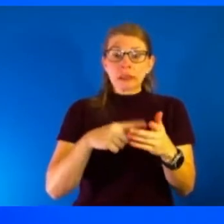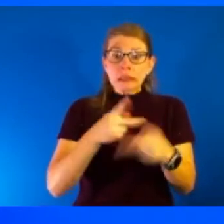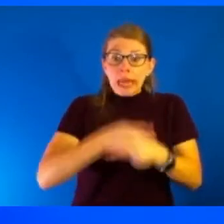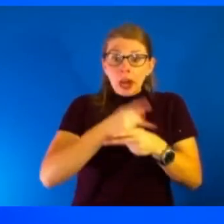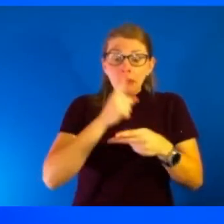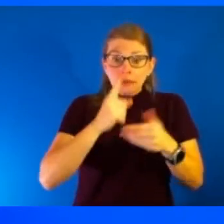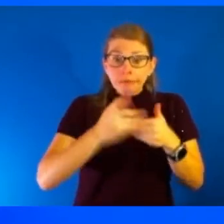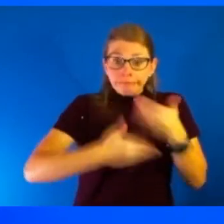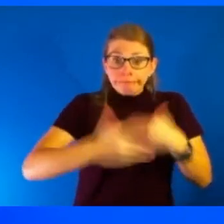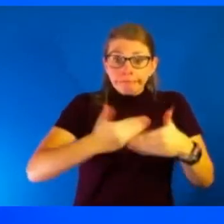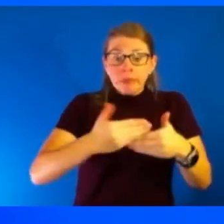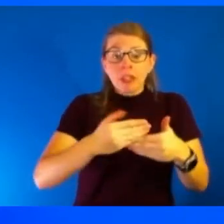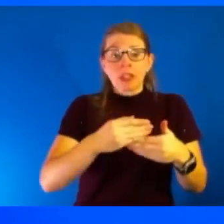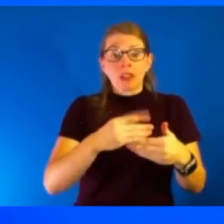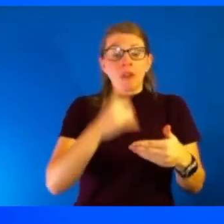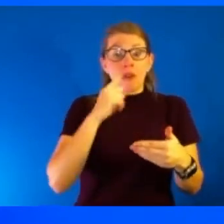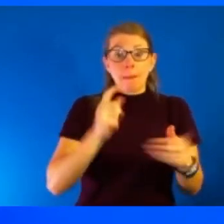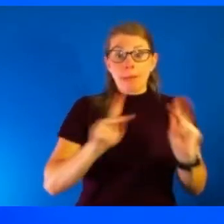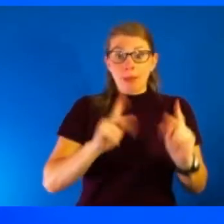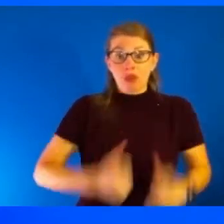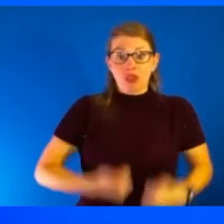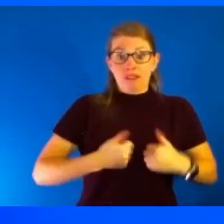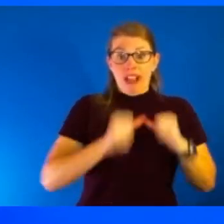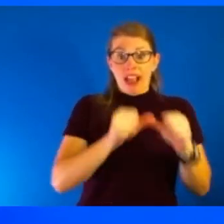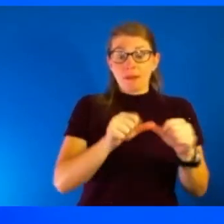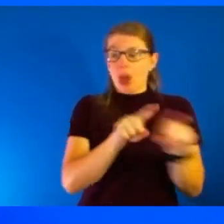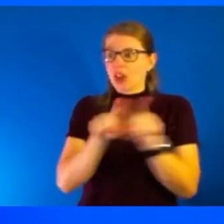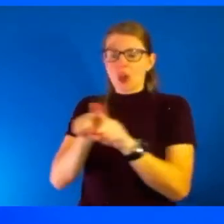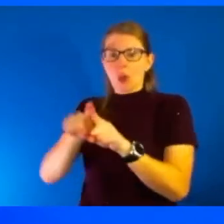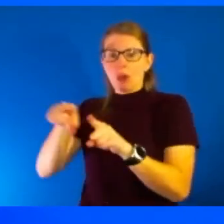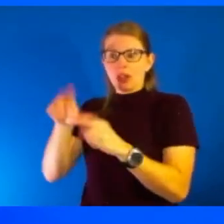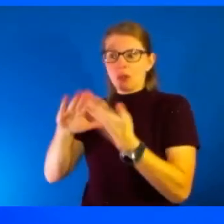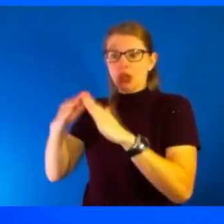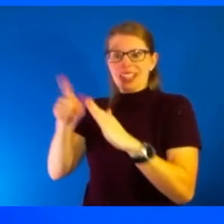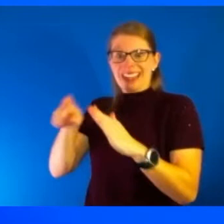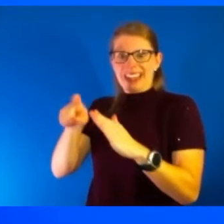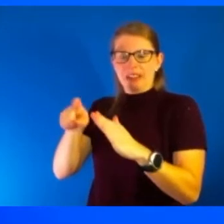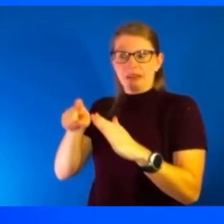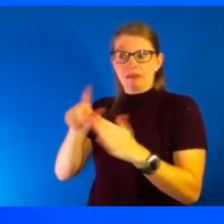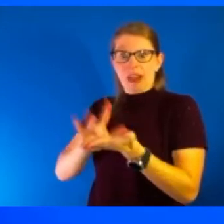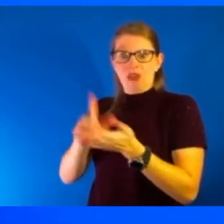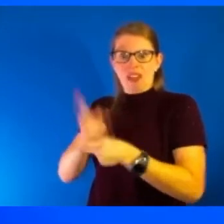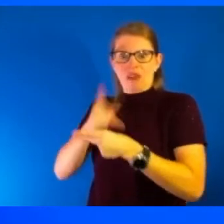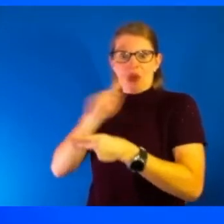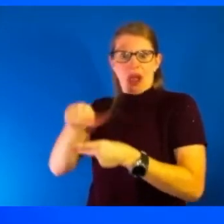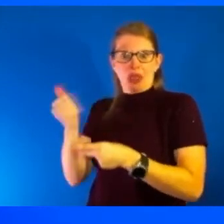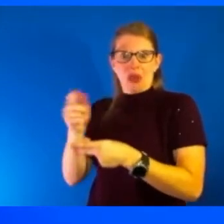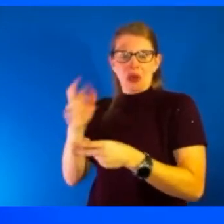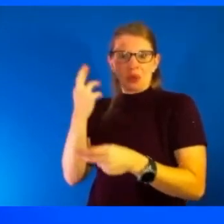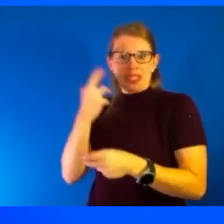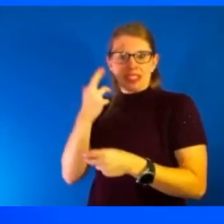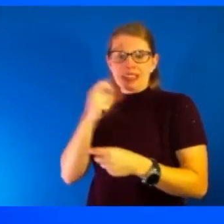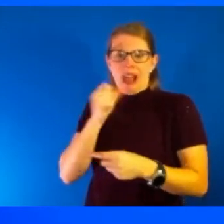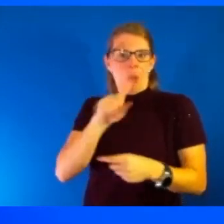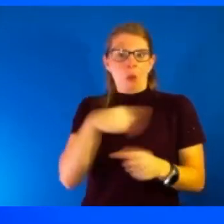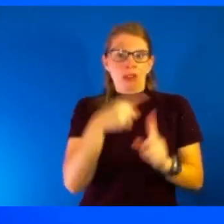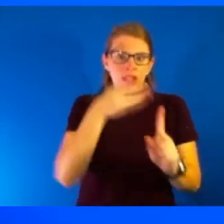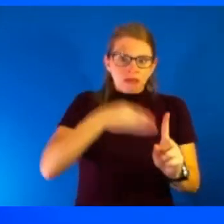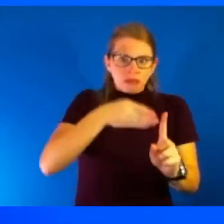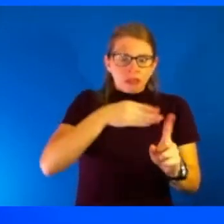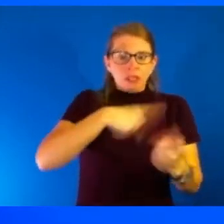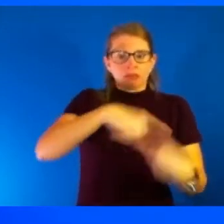you know, other people within the community that needed medical care for other reasons. So we were here and we were on the ground, you know, within hours.